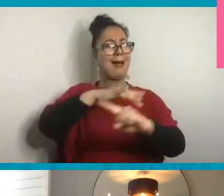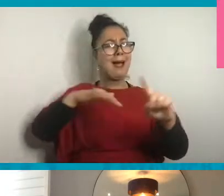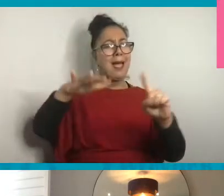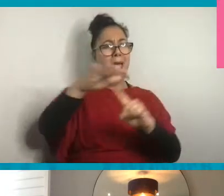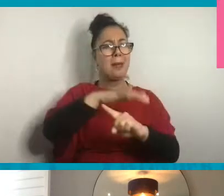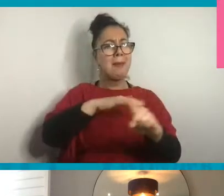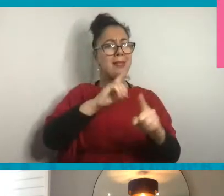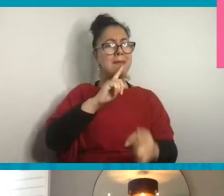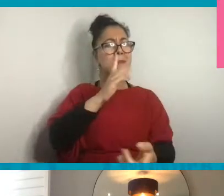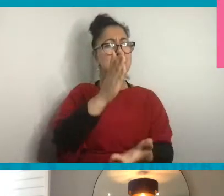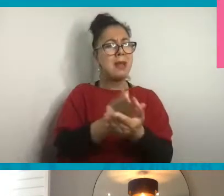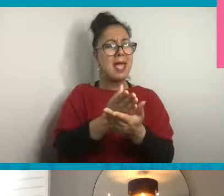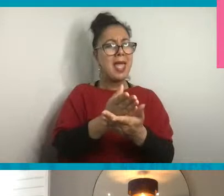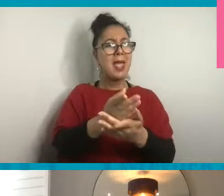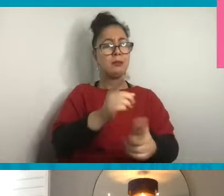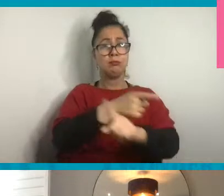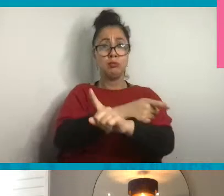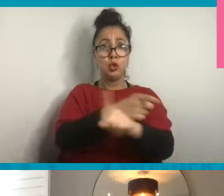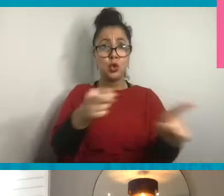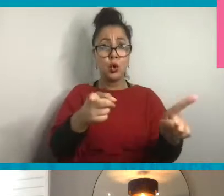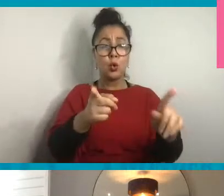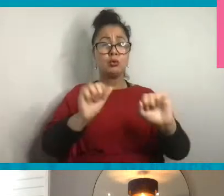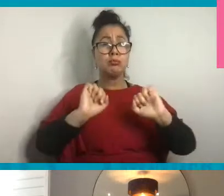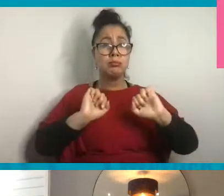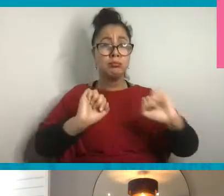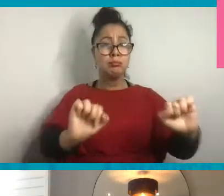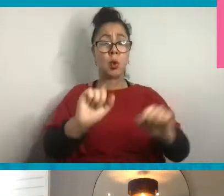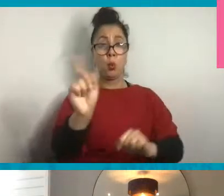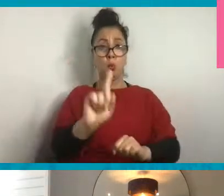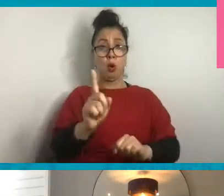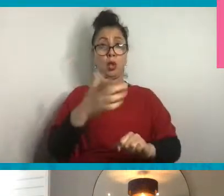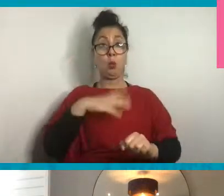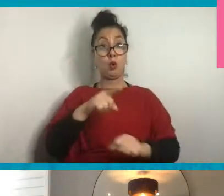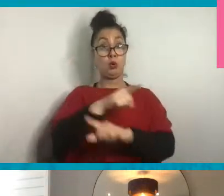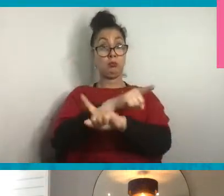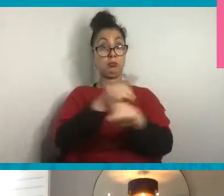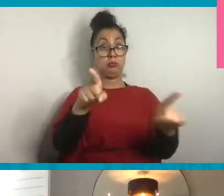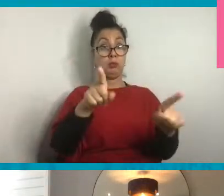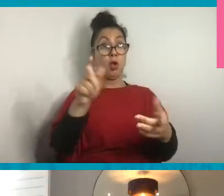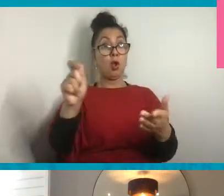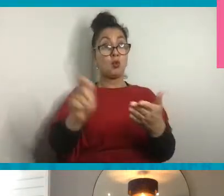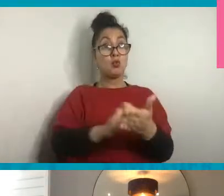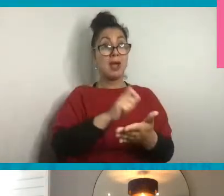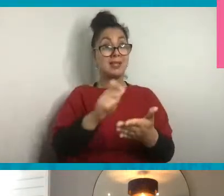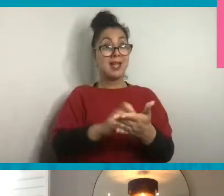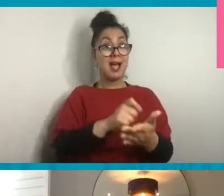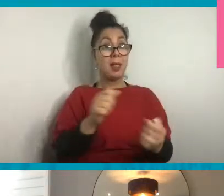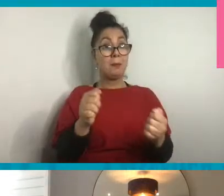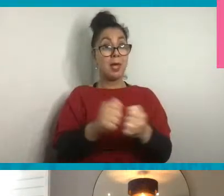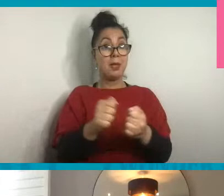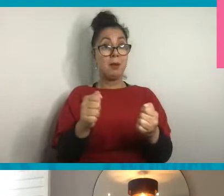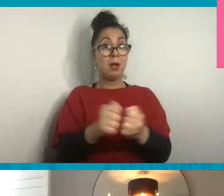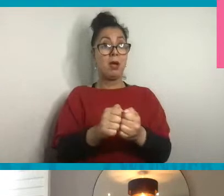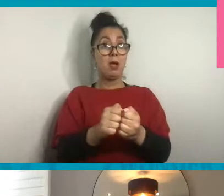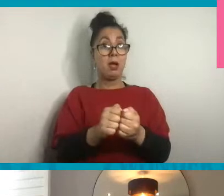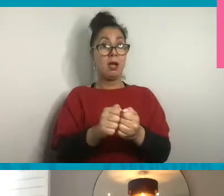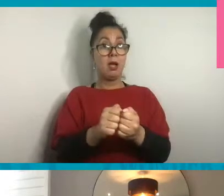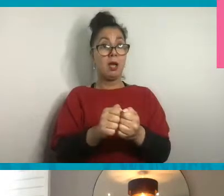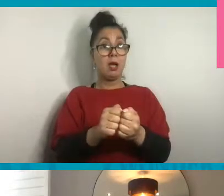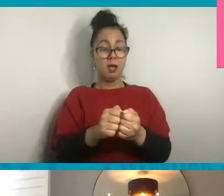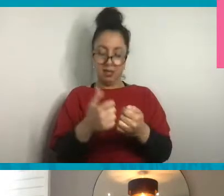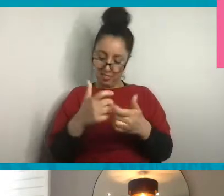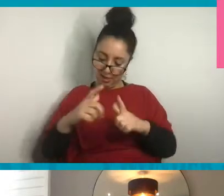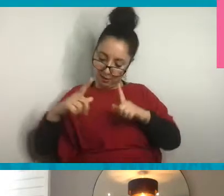What will yours be? And I'd like you to write that down on the paper, and then take a